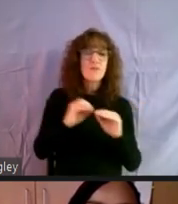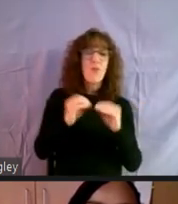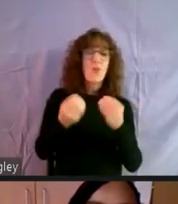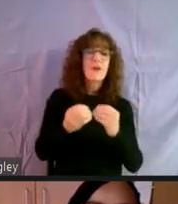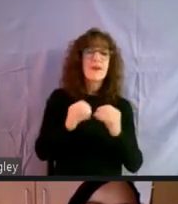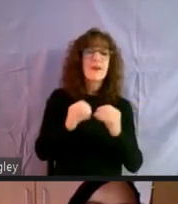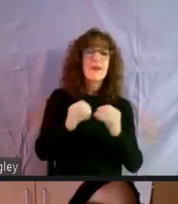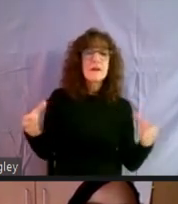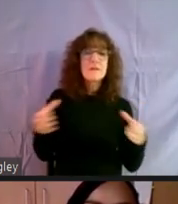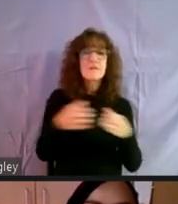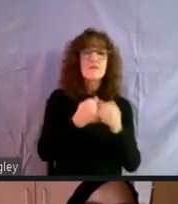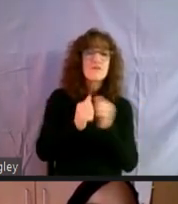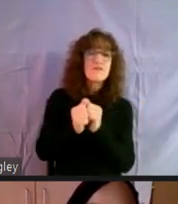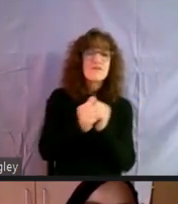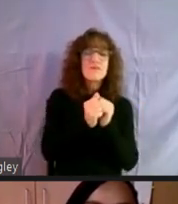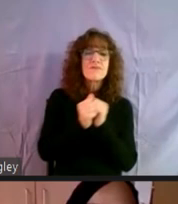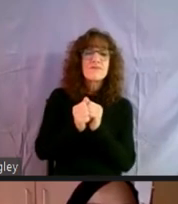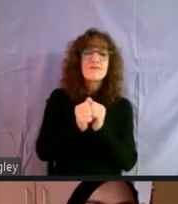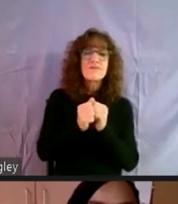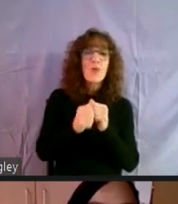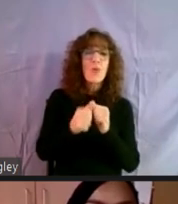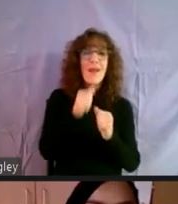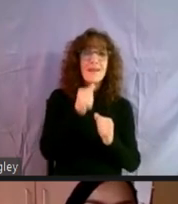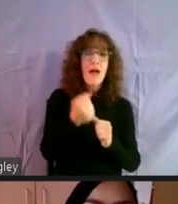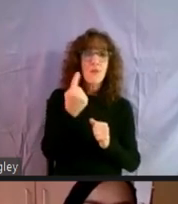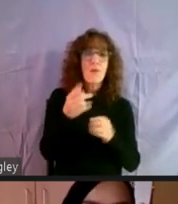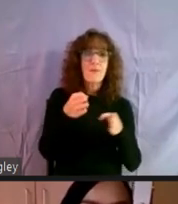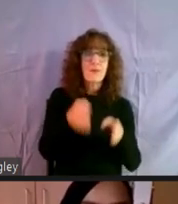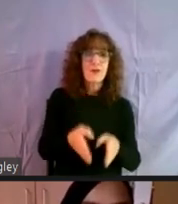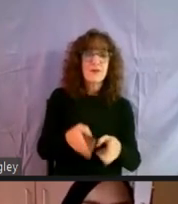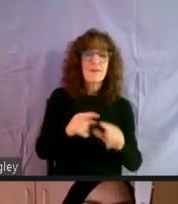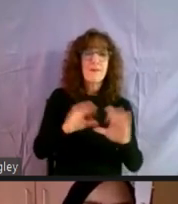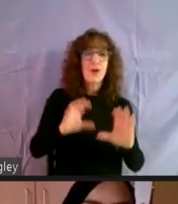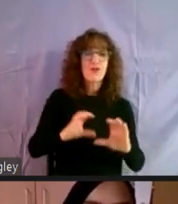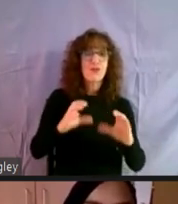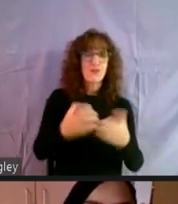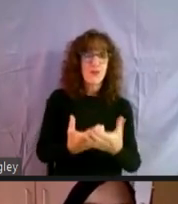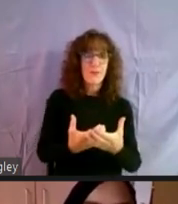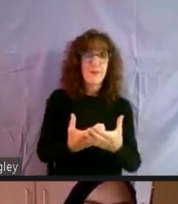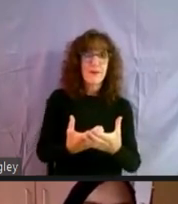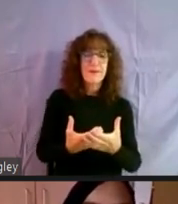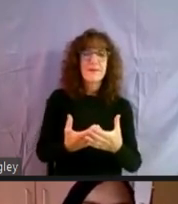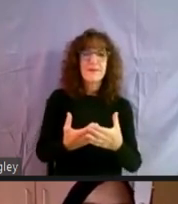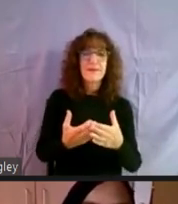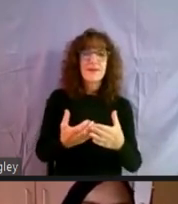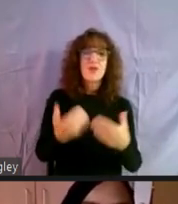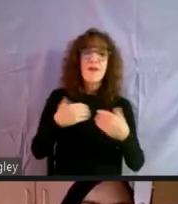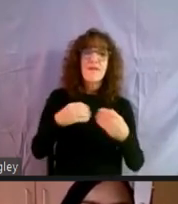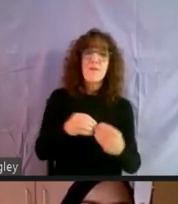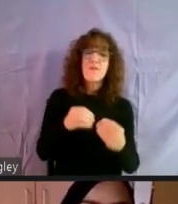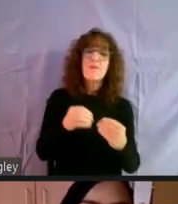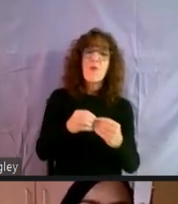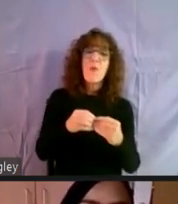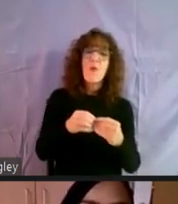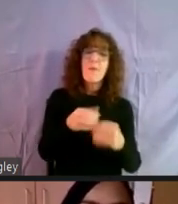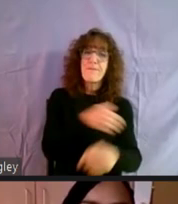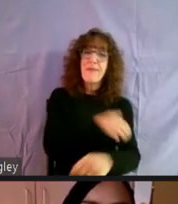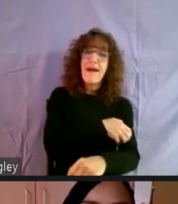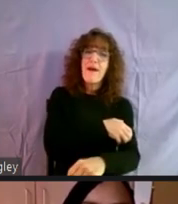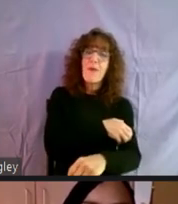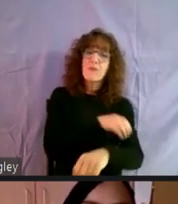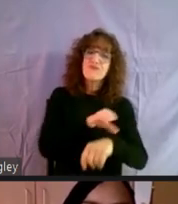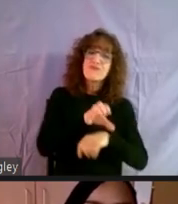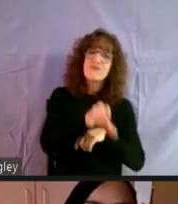um, when you're not an individual, but you're a group, you have, uh, stronger leverage and power.